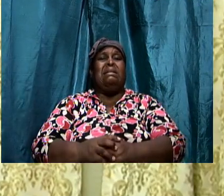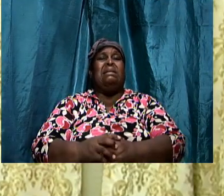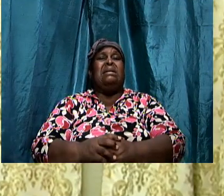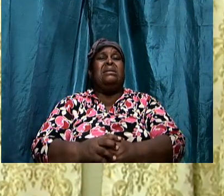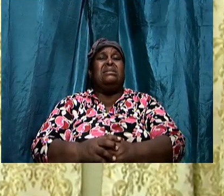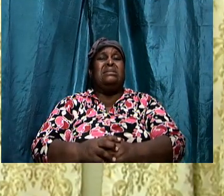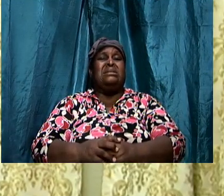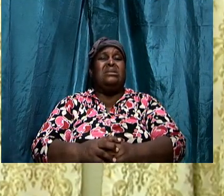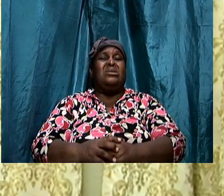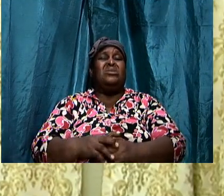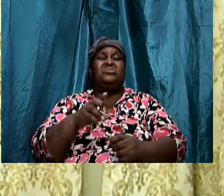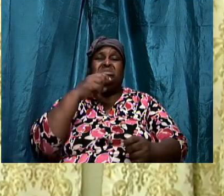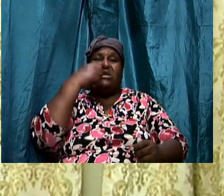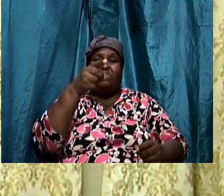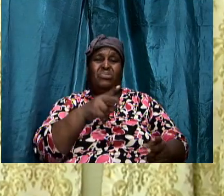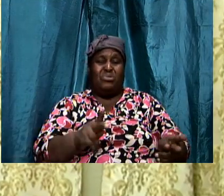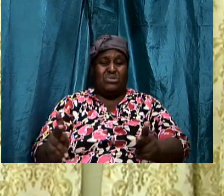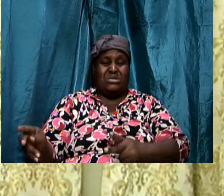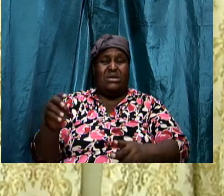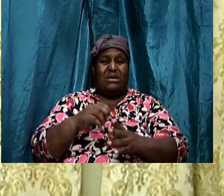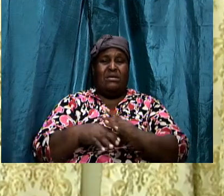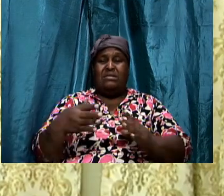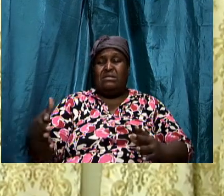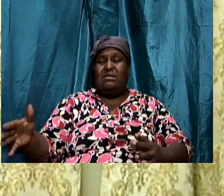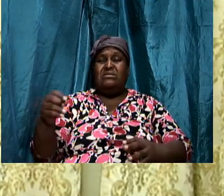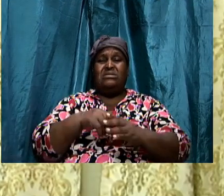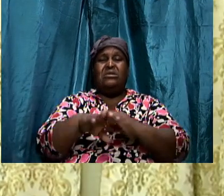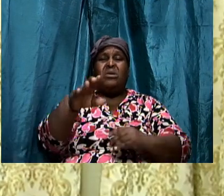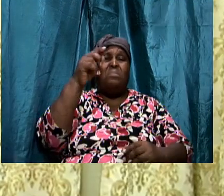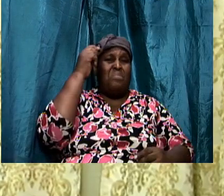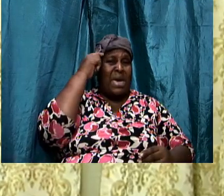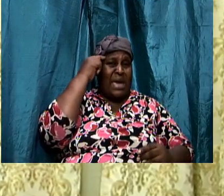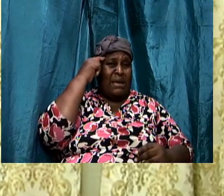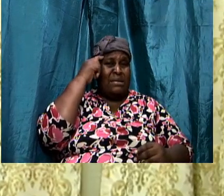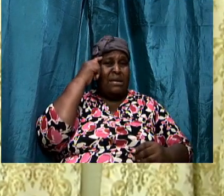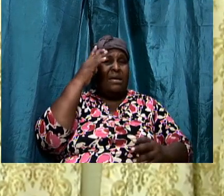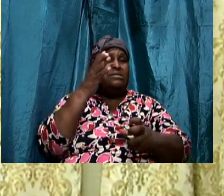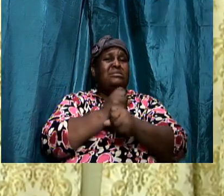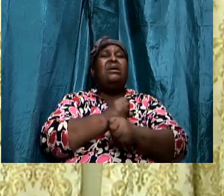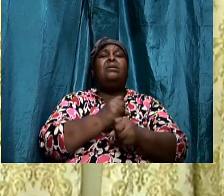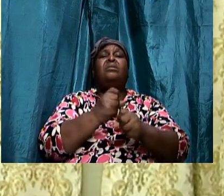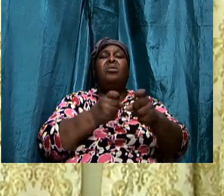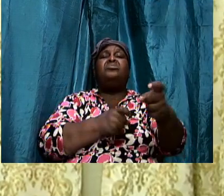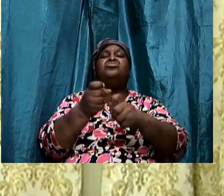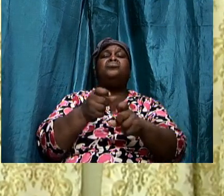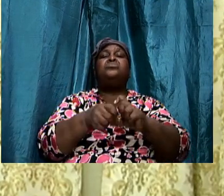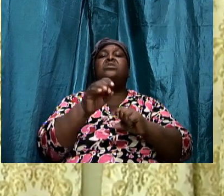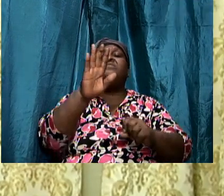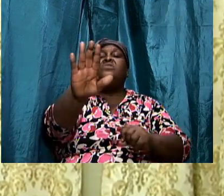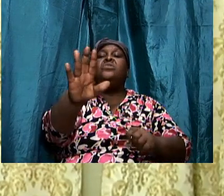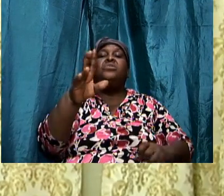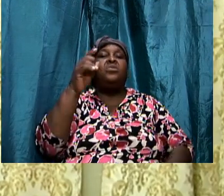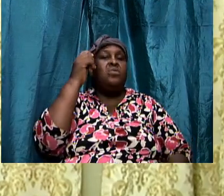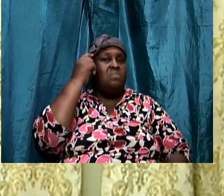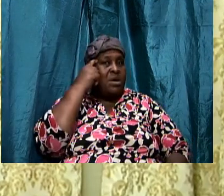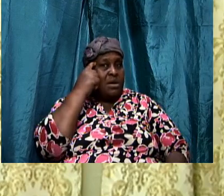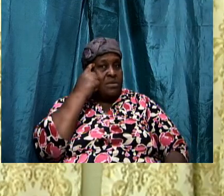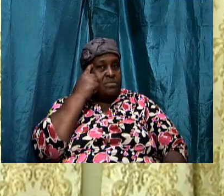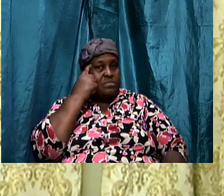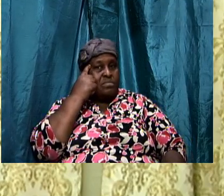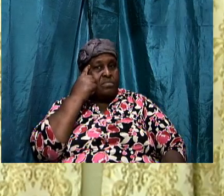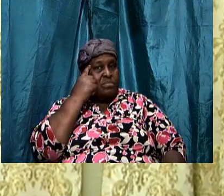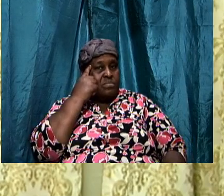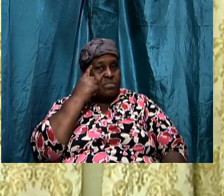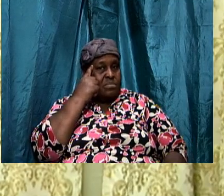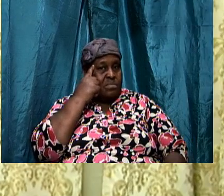of our minds a highway one road leading to the mind so that he can destabilize and